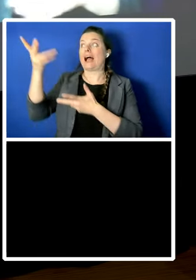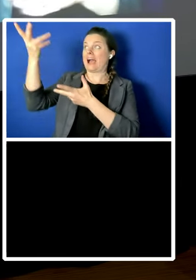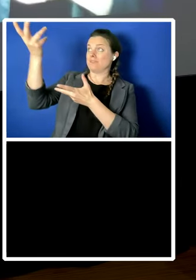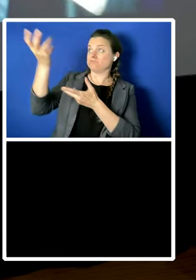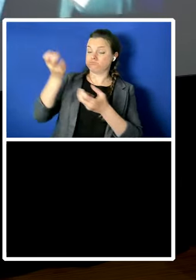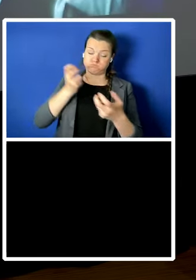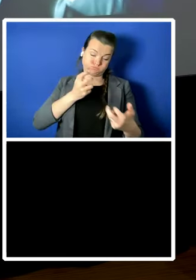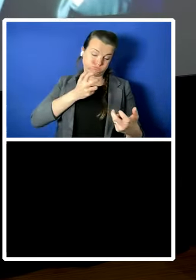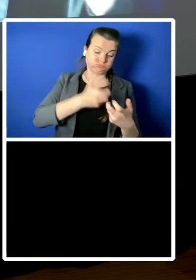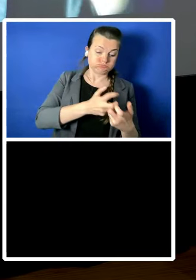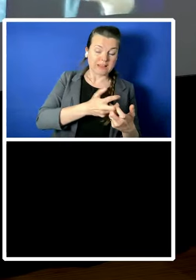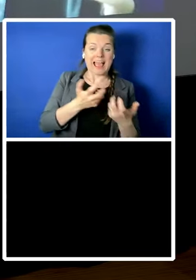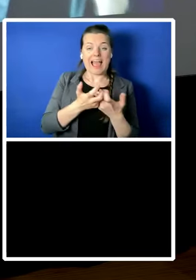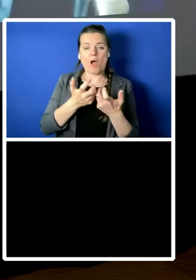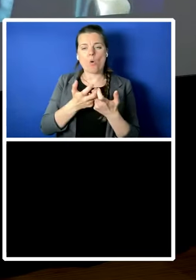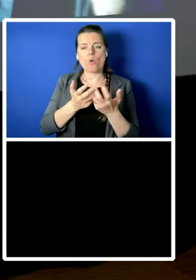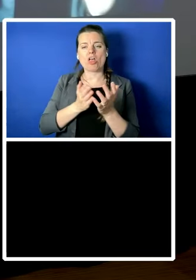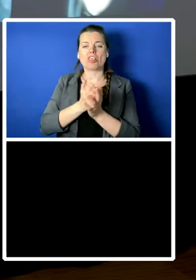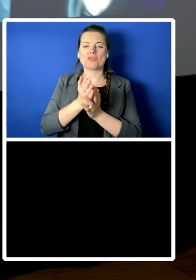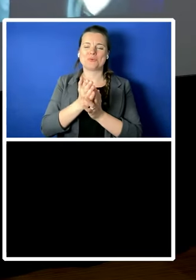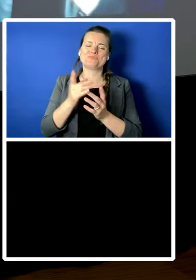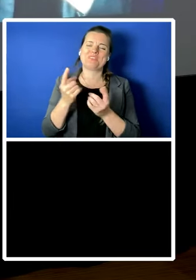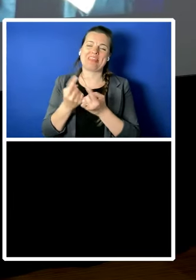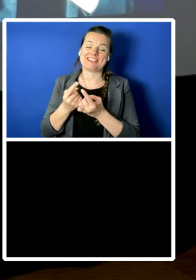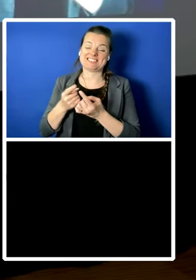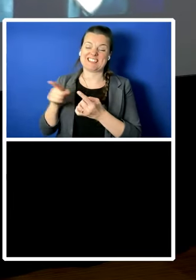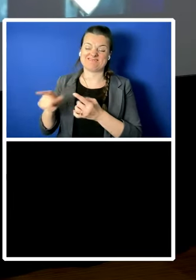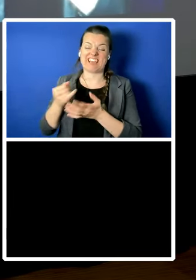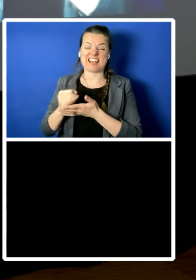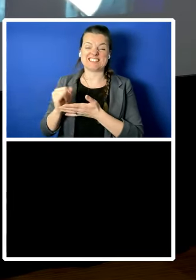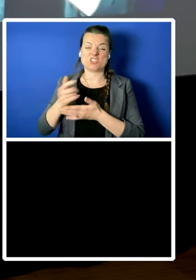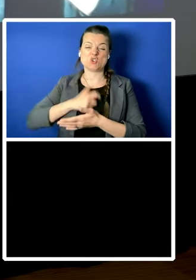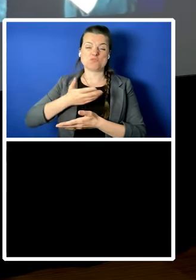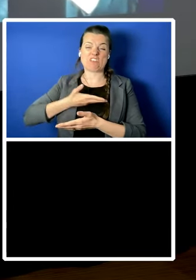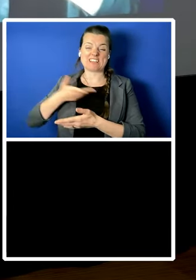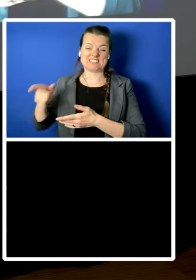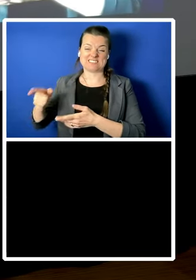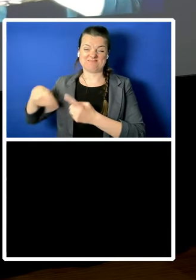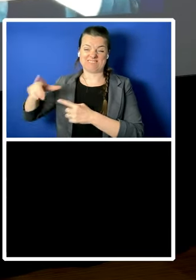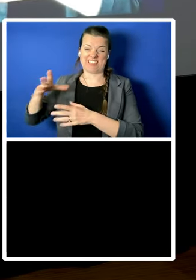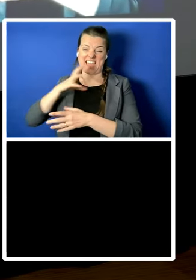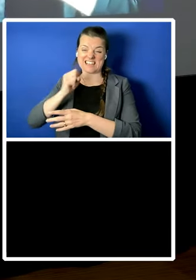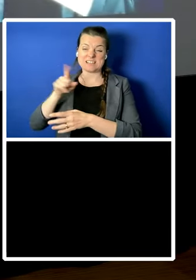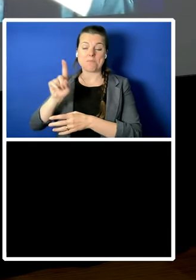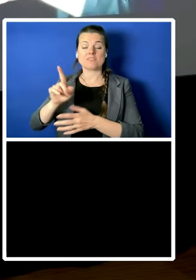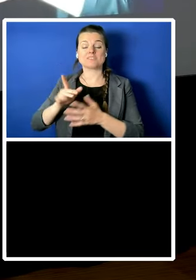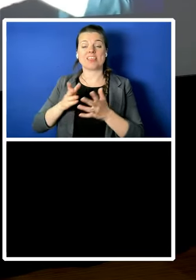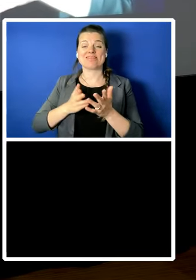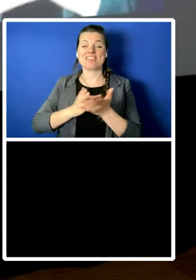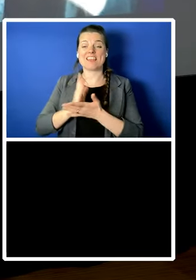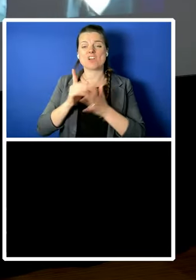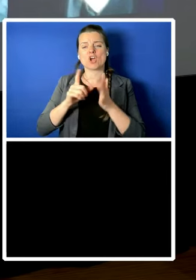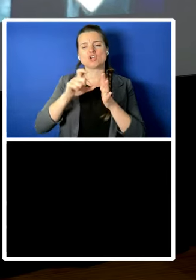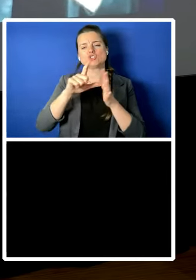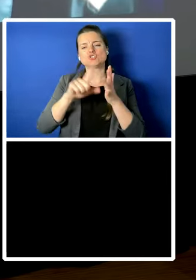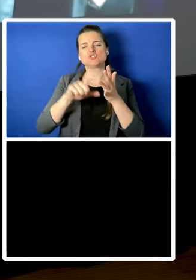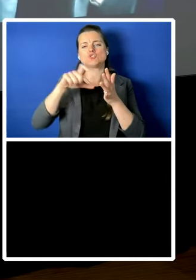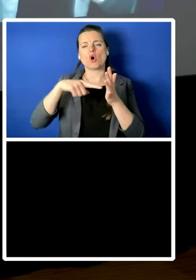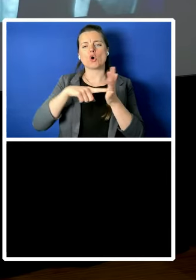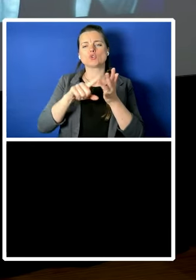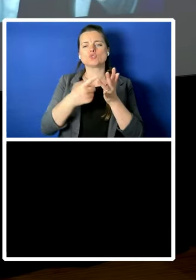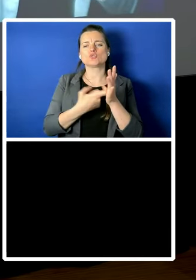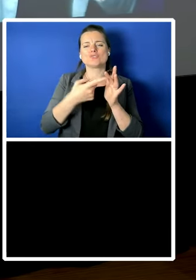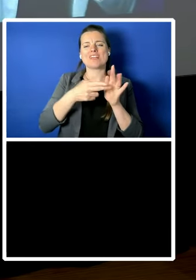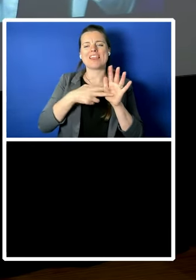anti-human rights folk hate which is the living instrument doctrine of human rights that we um that we